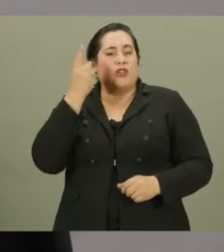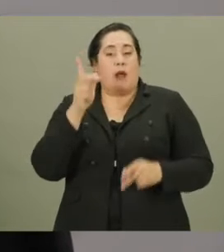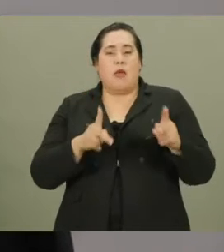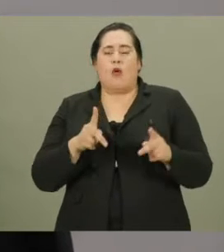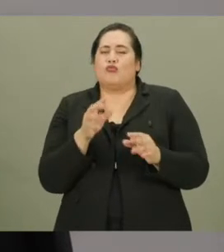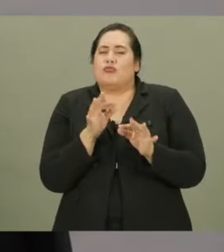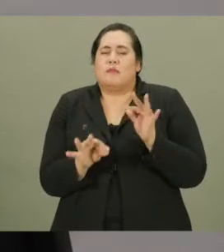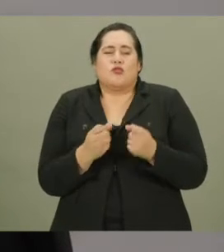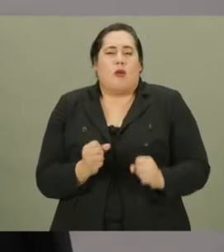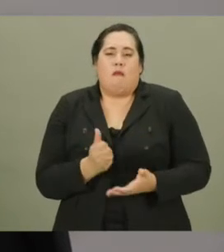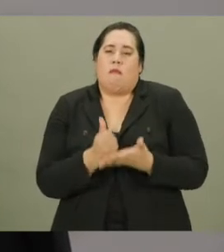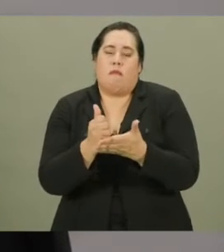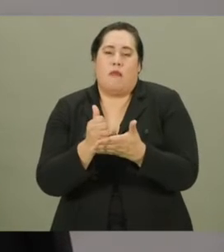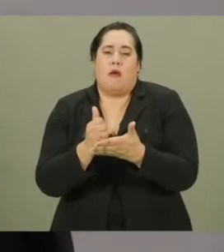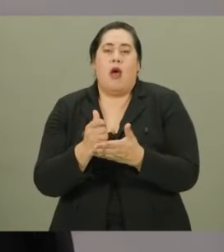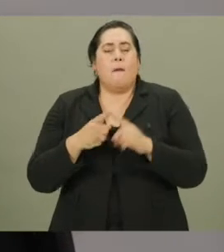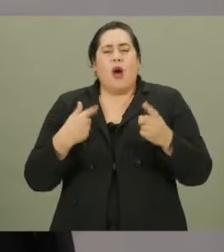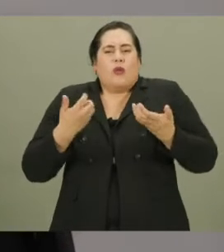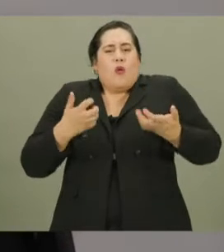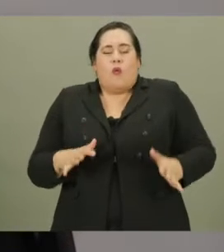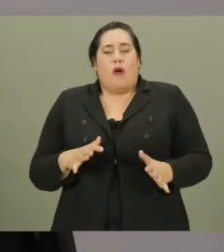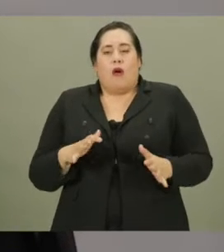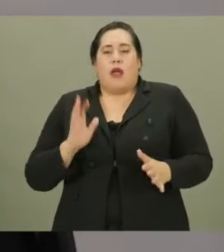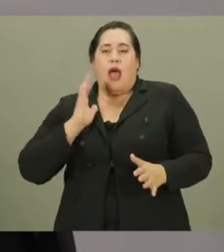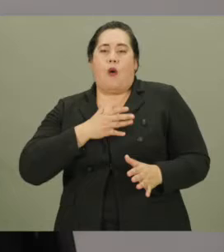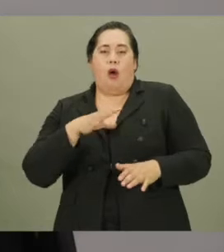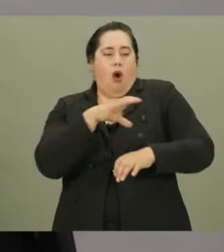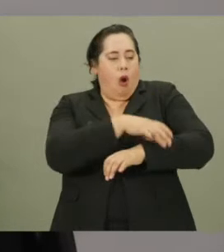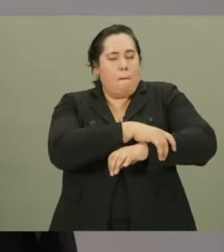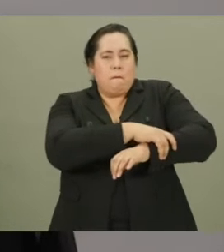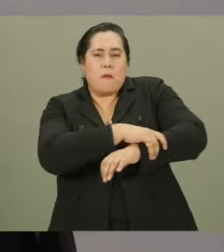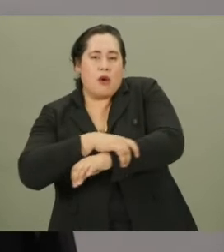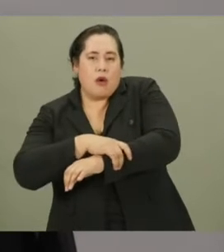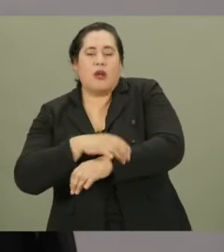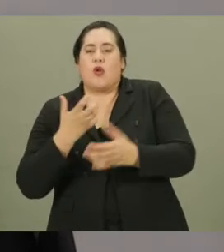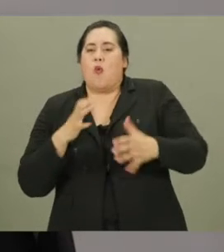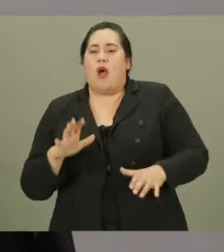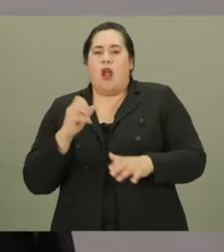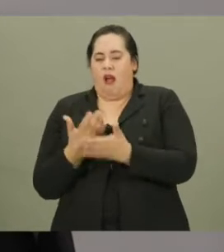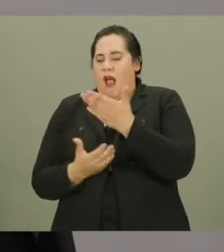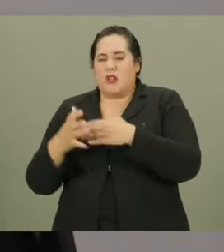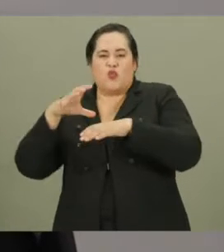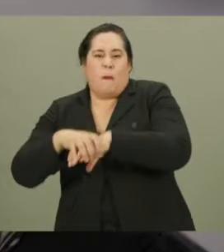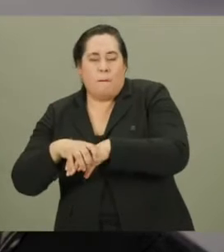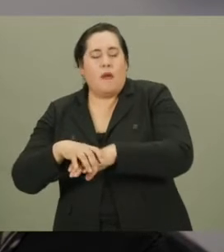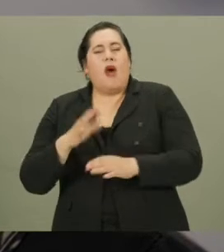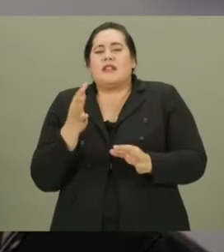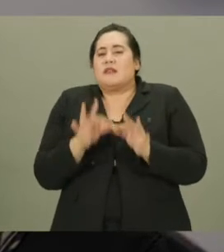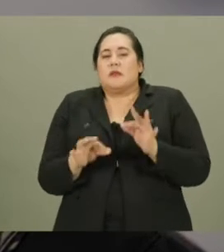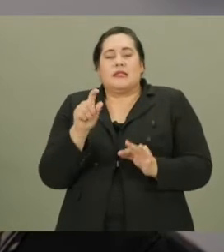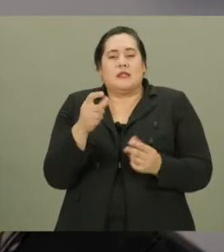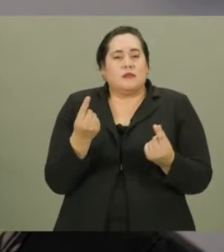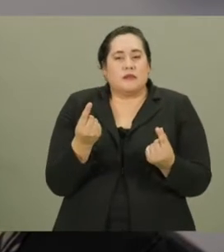understand that people are just trying to be helpful, but we don't want our arms pulled or our cane scrapped. All I